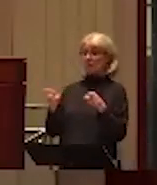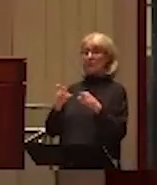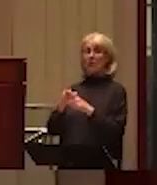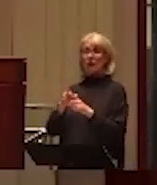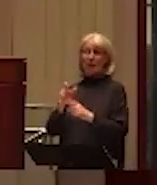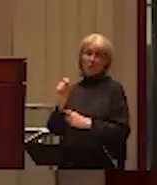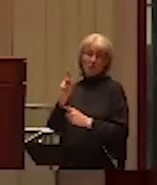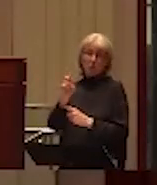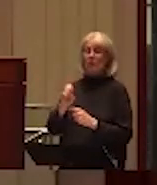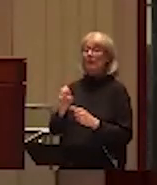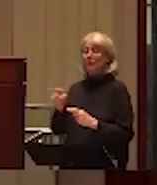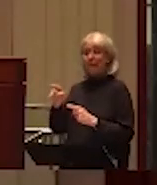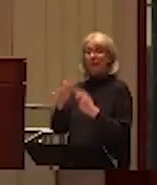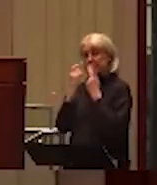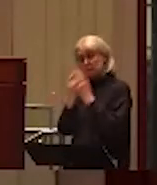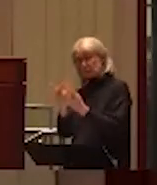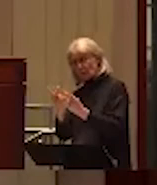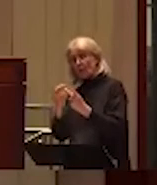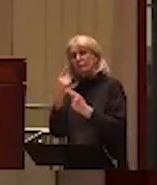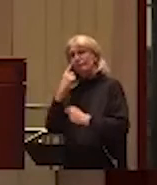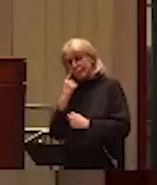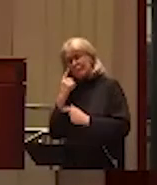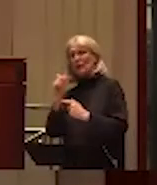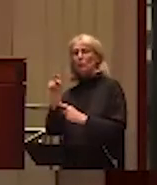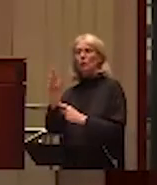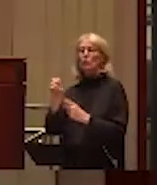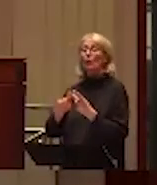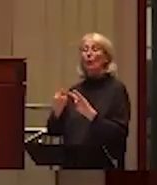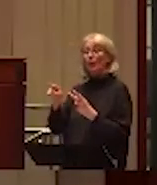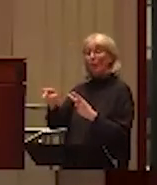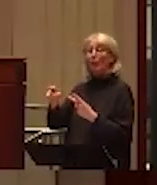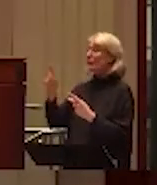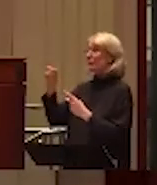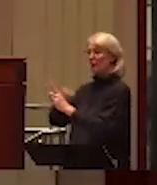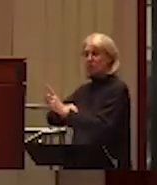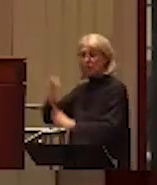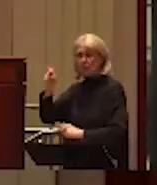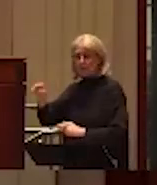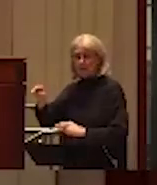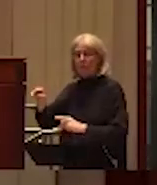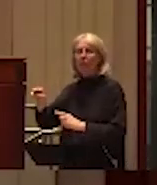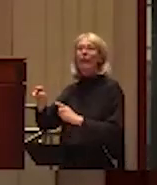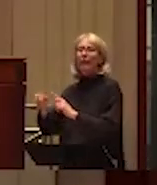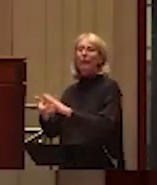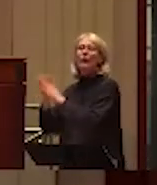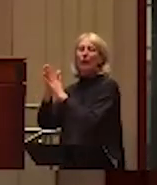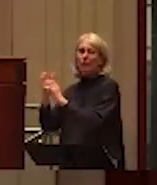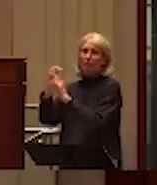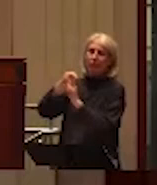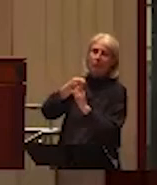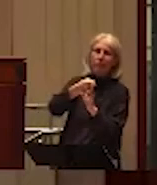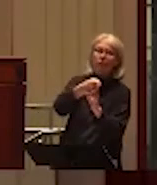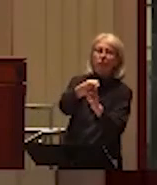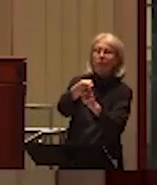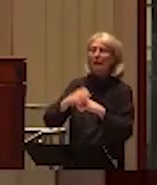themselves or witnessed abuse when they were children. This is one of the most powerful risk factors that explains why women and men